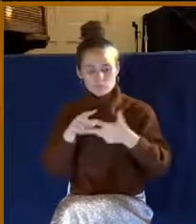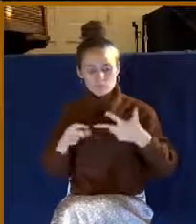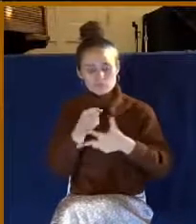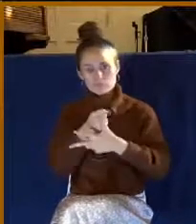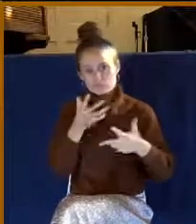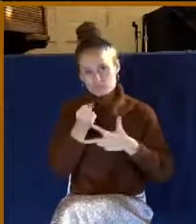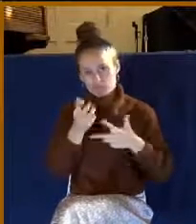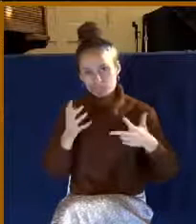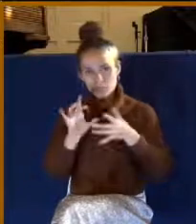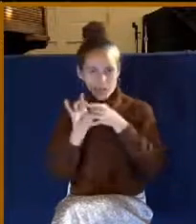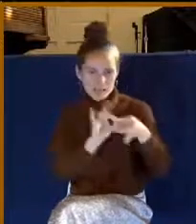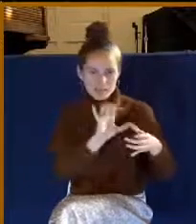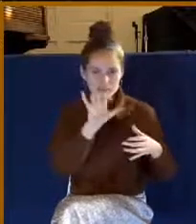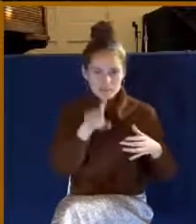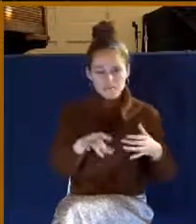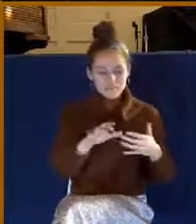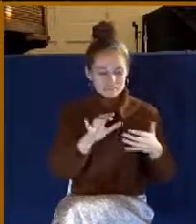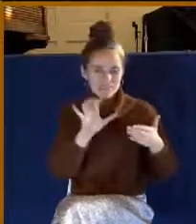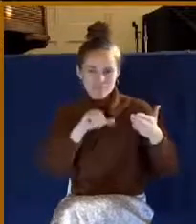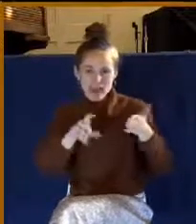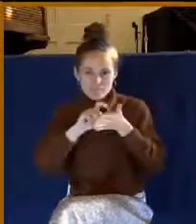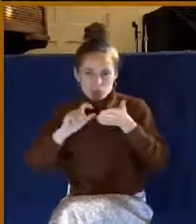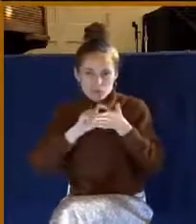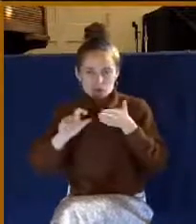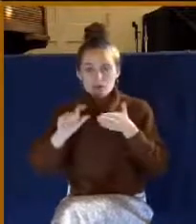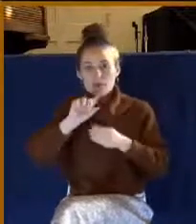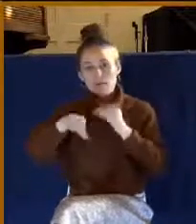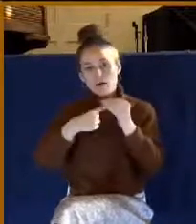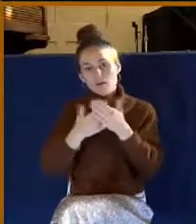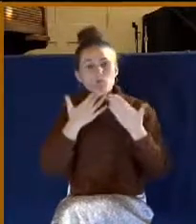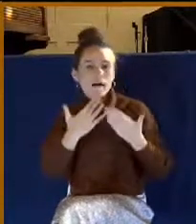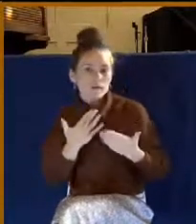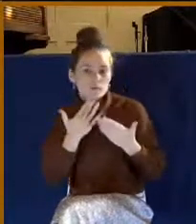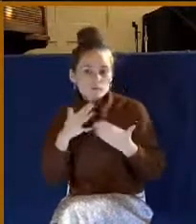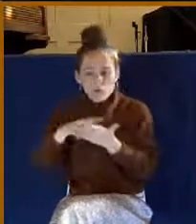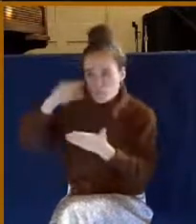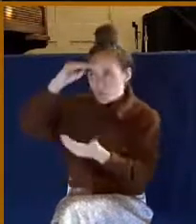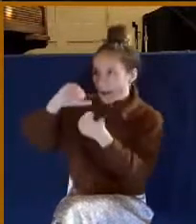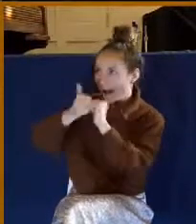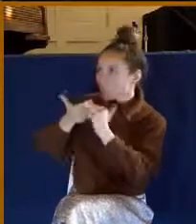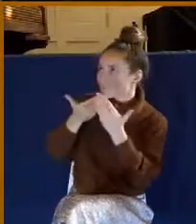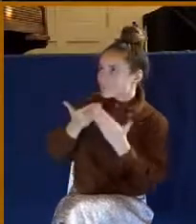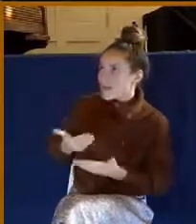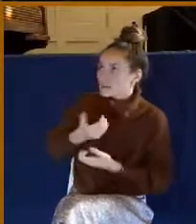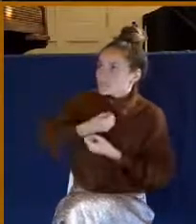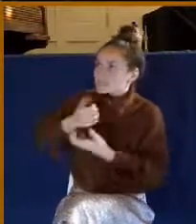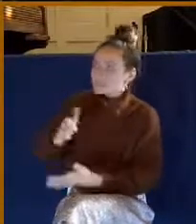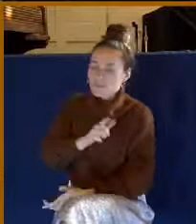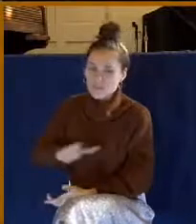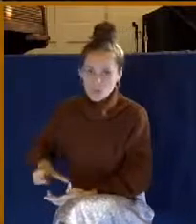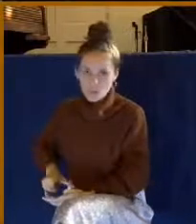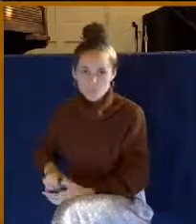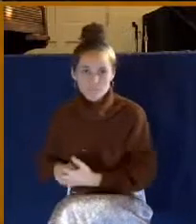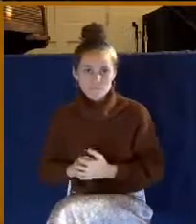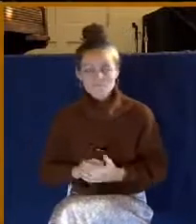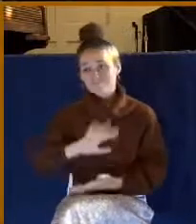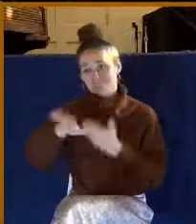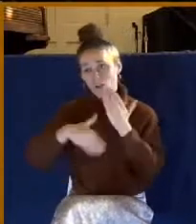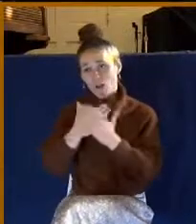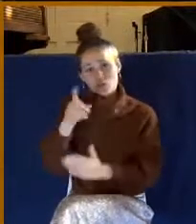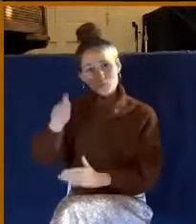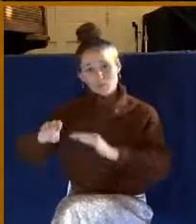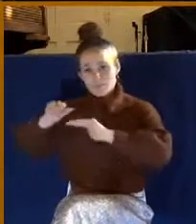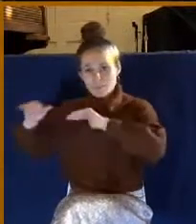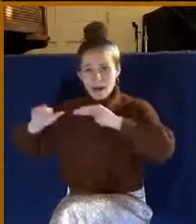to gratitude and learning to be thankful to the Lord. This is something I know that we all know this, but this is something that we all need to be reminded about